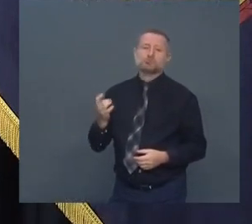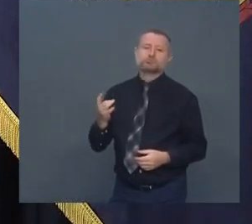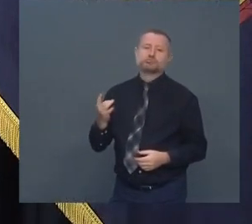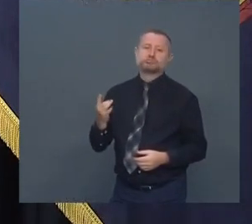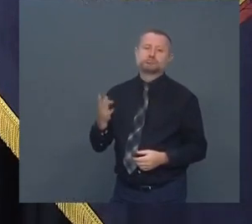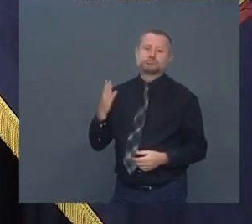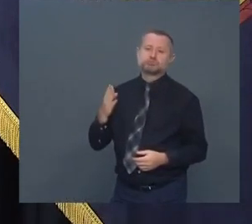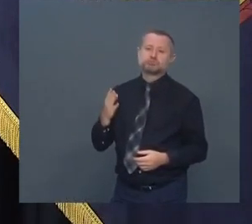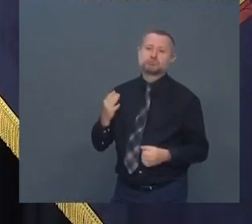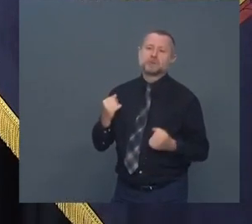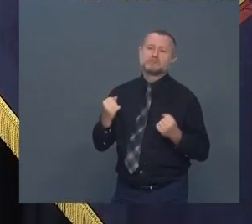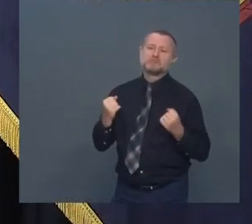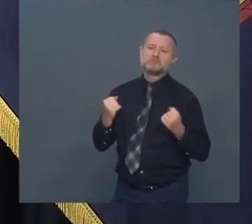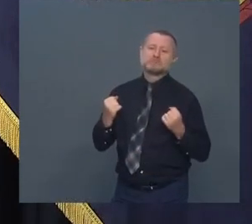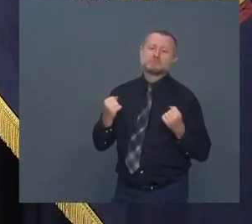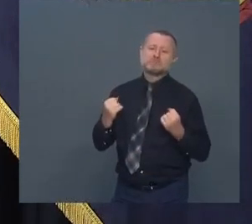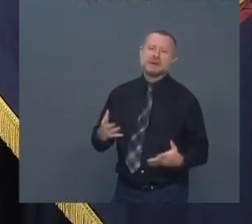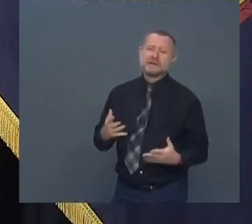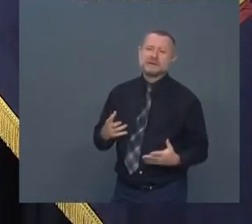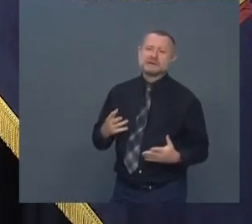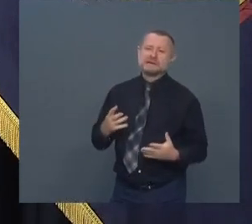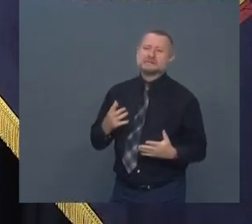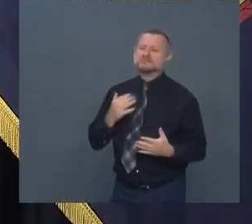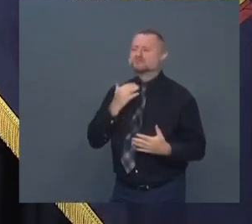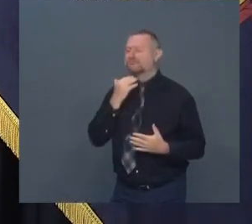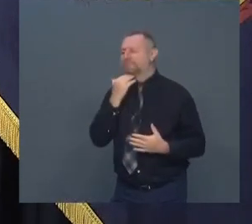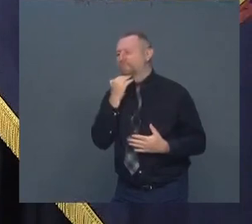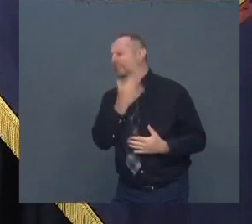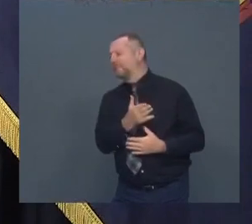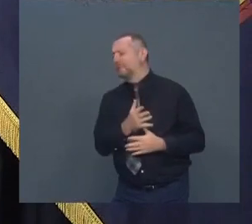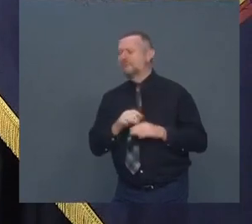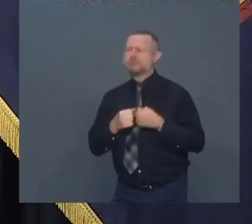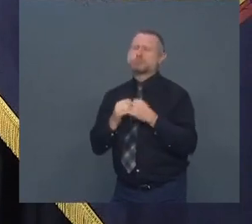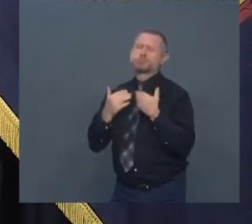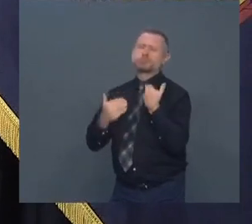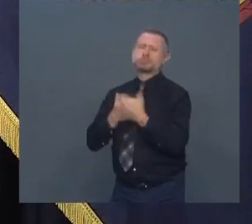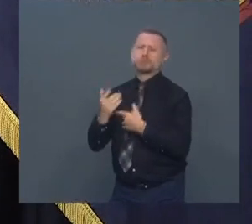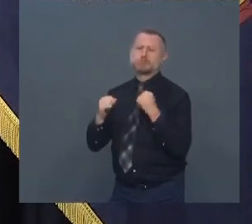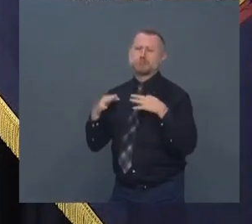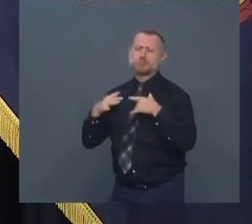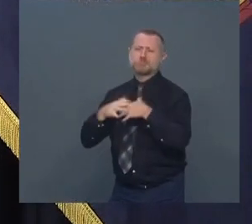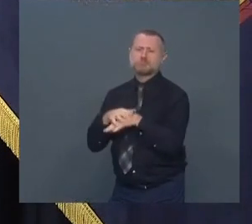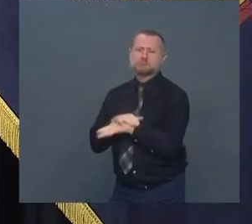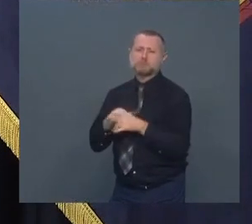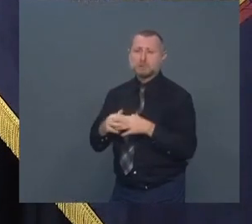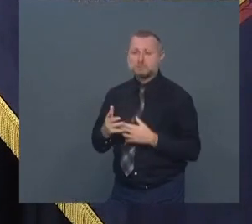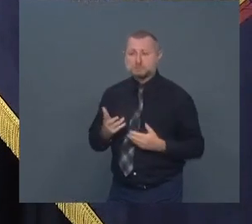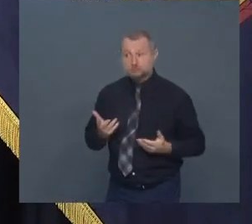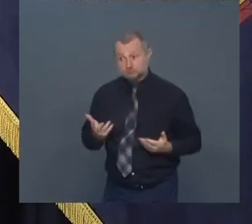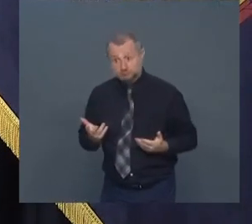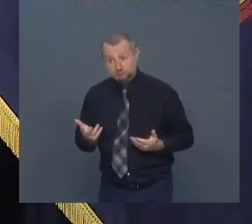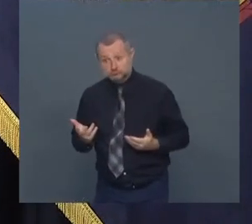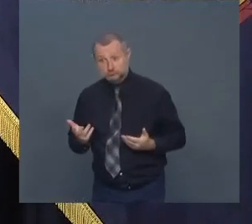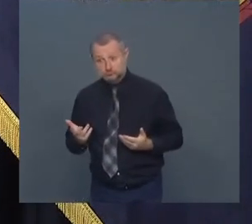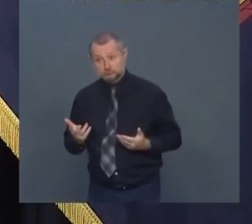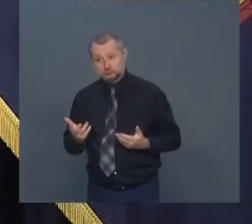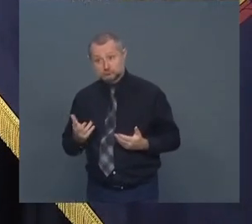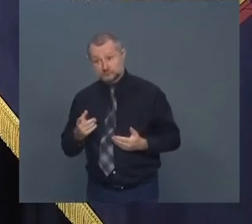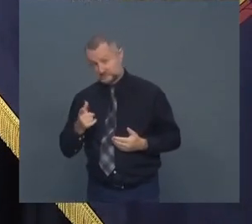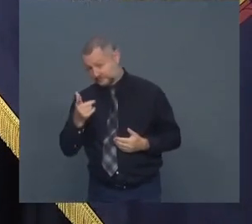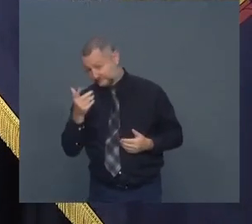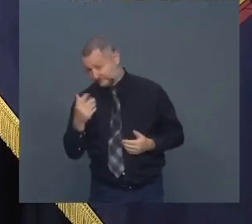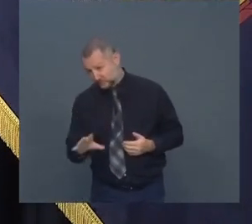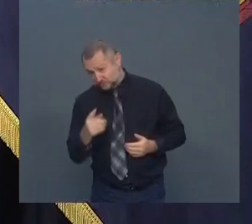voluminous violations of the rules you've heard me say